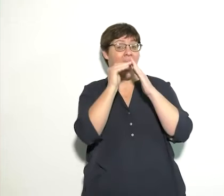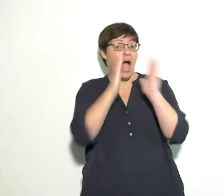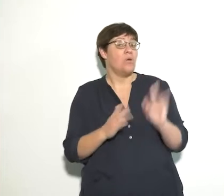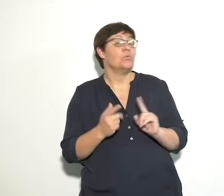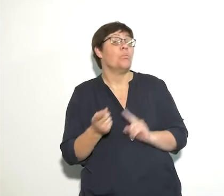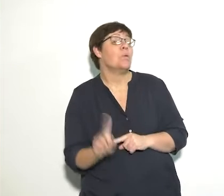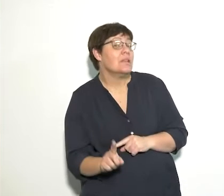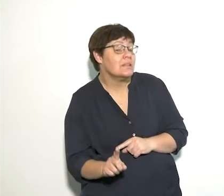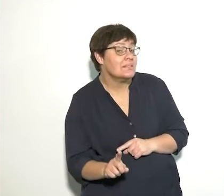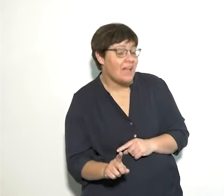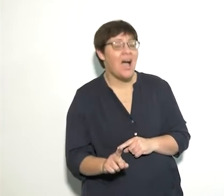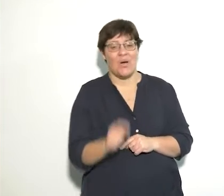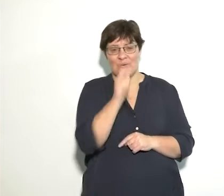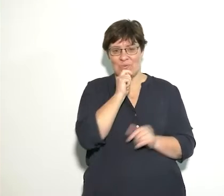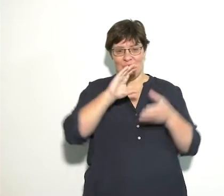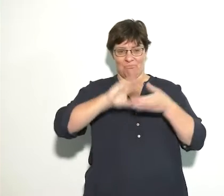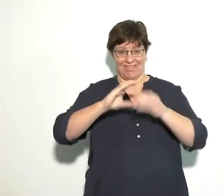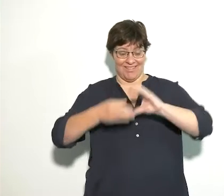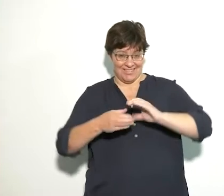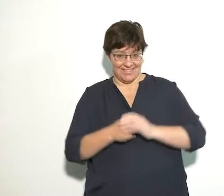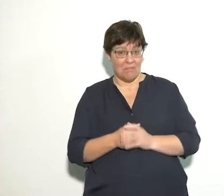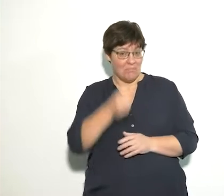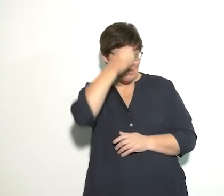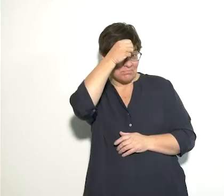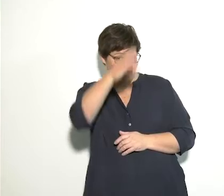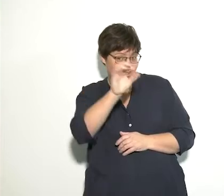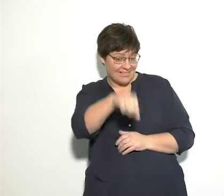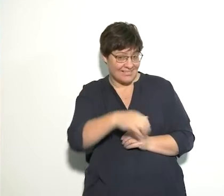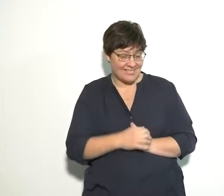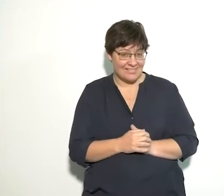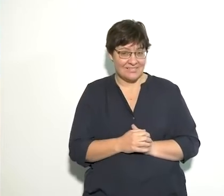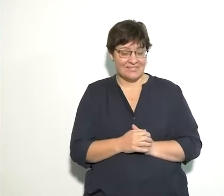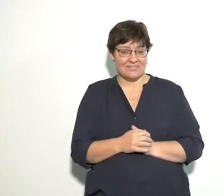and he built his house using bricks. Very smart.